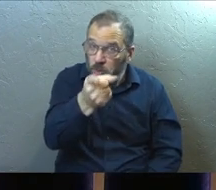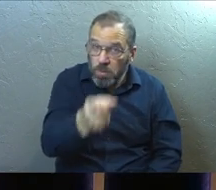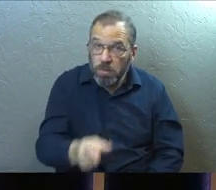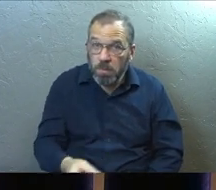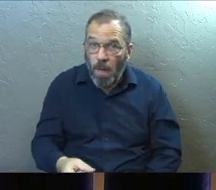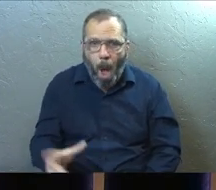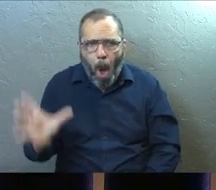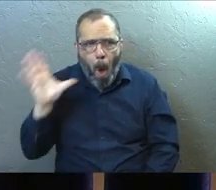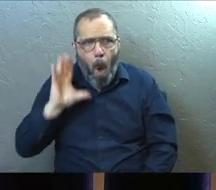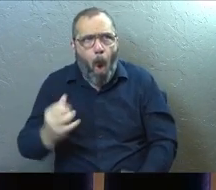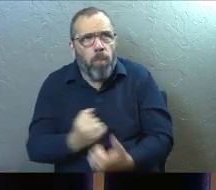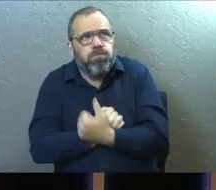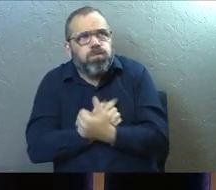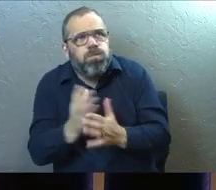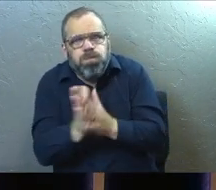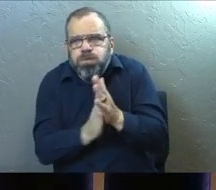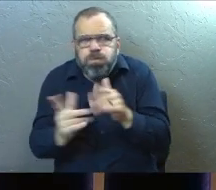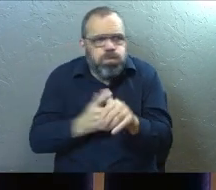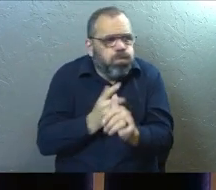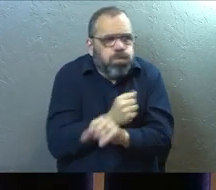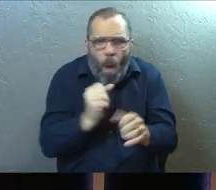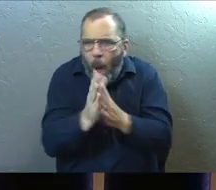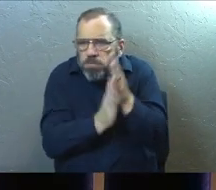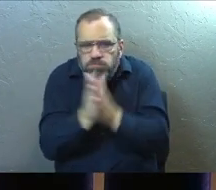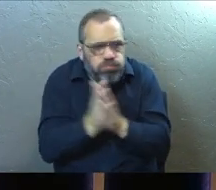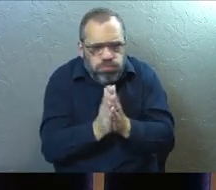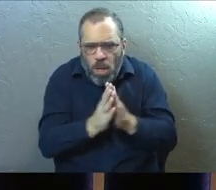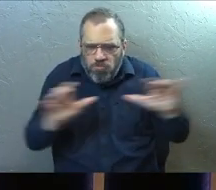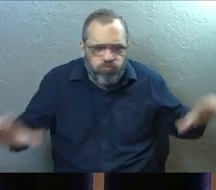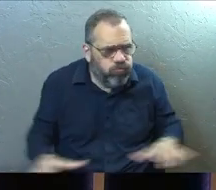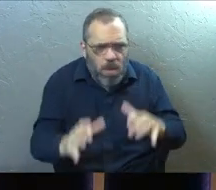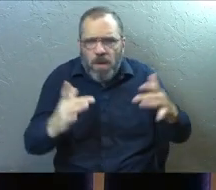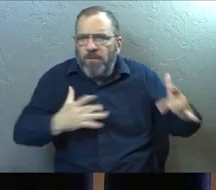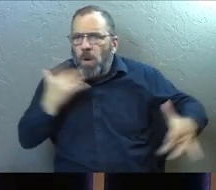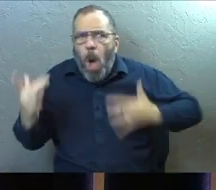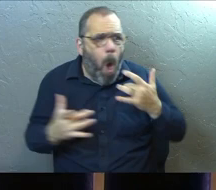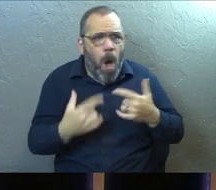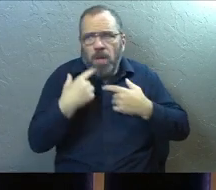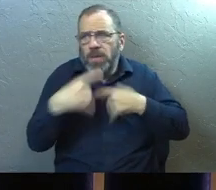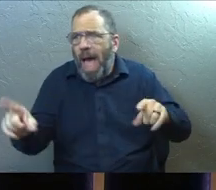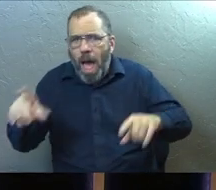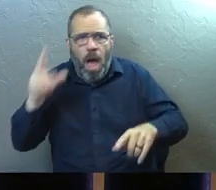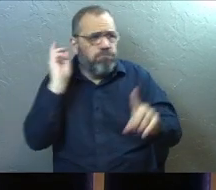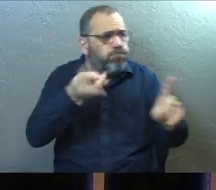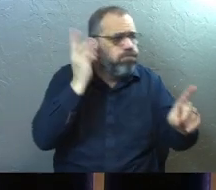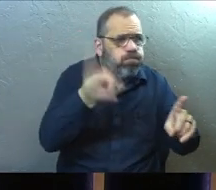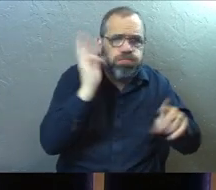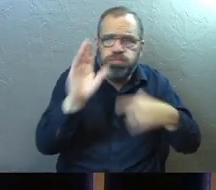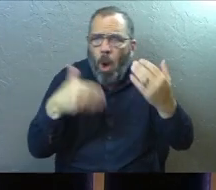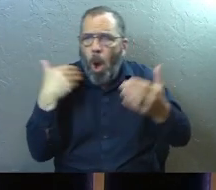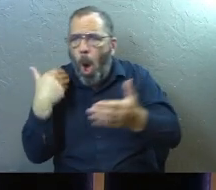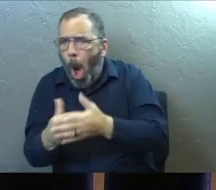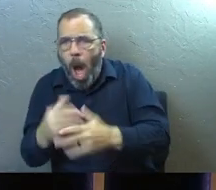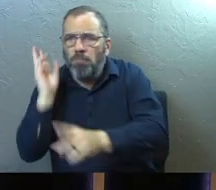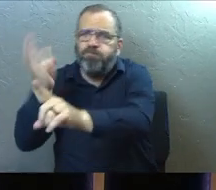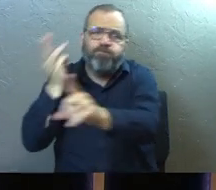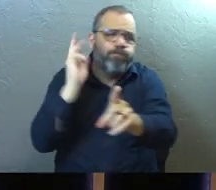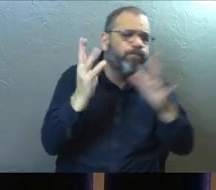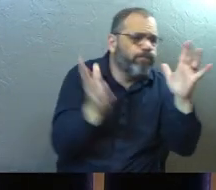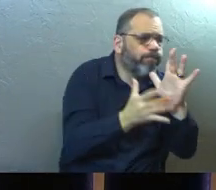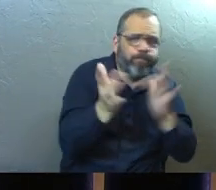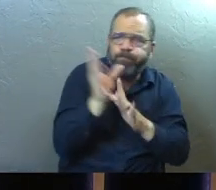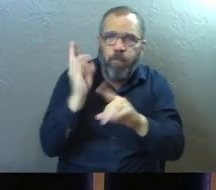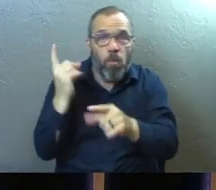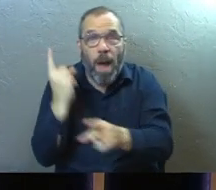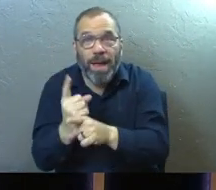Like I used to love him when I first got saved and I was all filled with joy and I was telling everybody, everybody with a pulse, I was telling him about